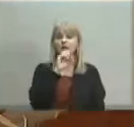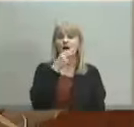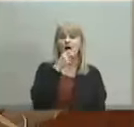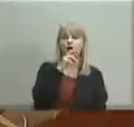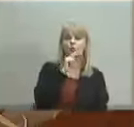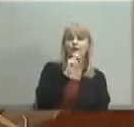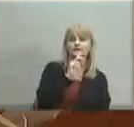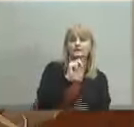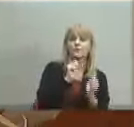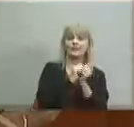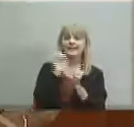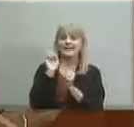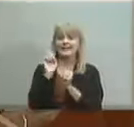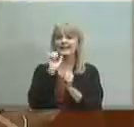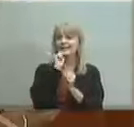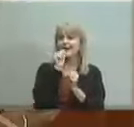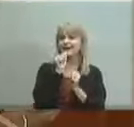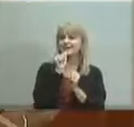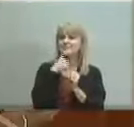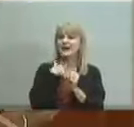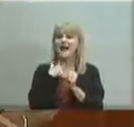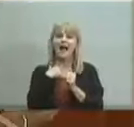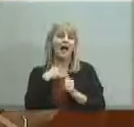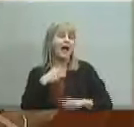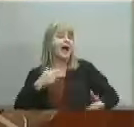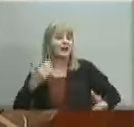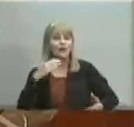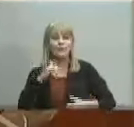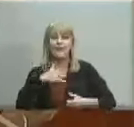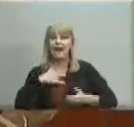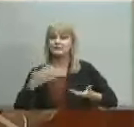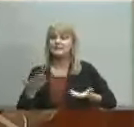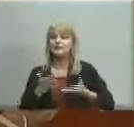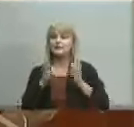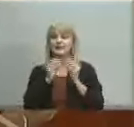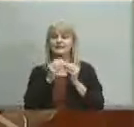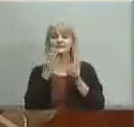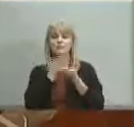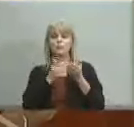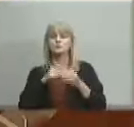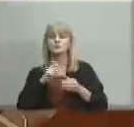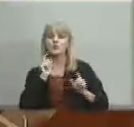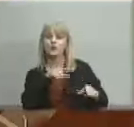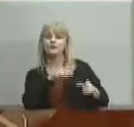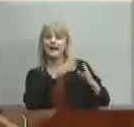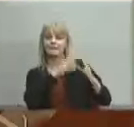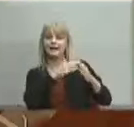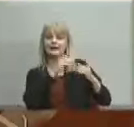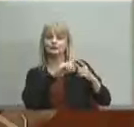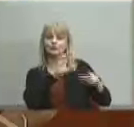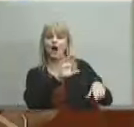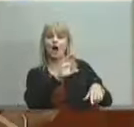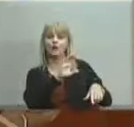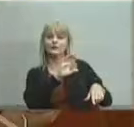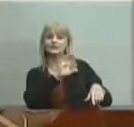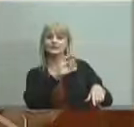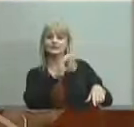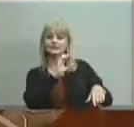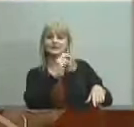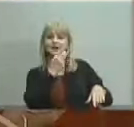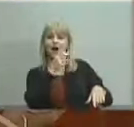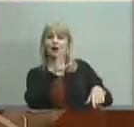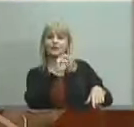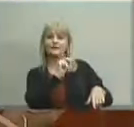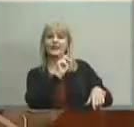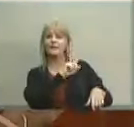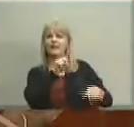by golly I know instances where I was at a meeting somebody was supposed to be at the Cochran E Cochran downtown they got they went to the one out way